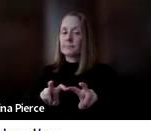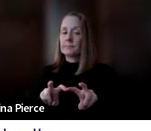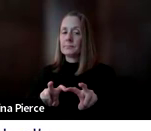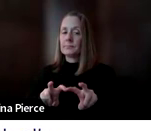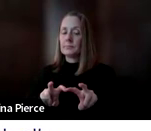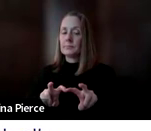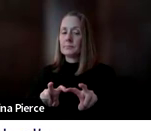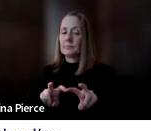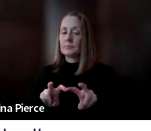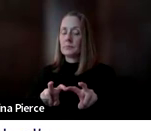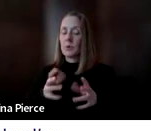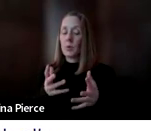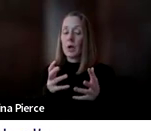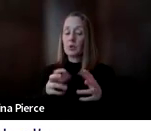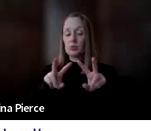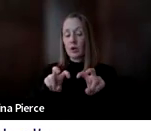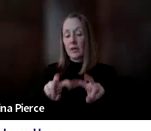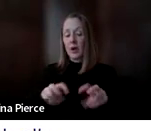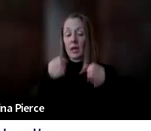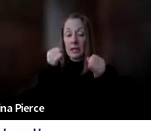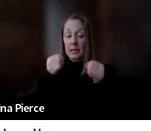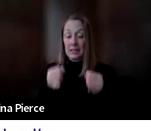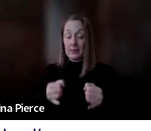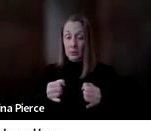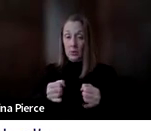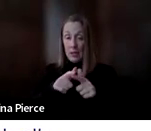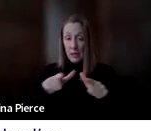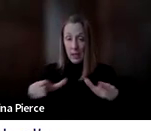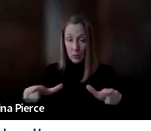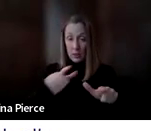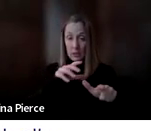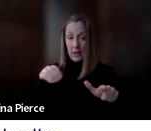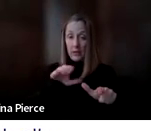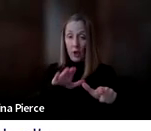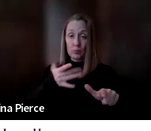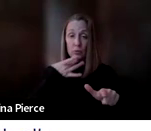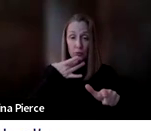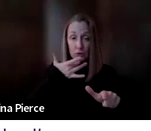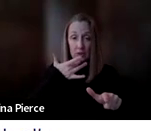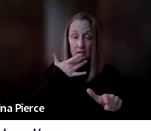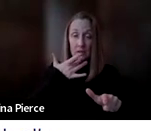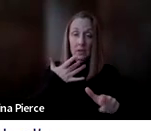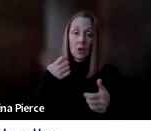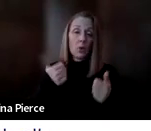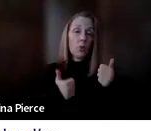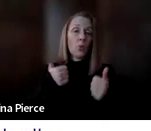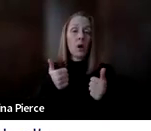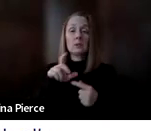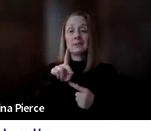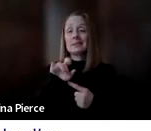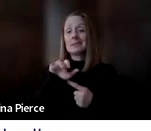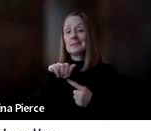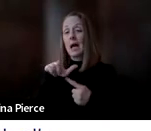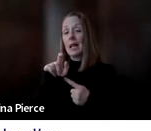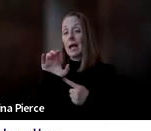look at the individual's language and communication preferences. So what language do they speak? What dialect do they speak? Also,